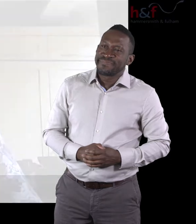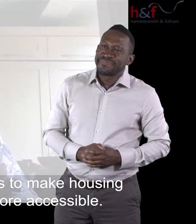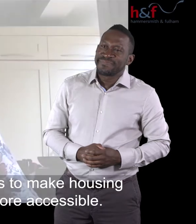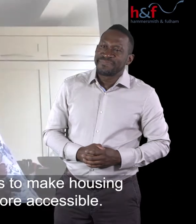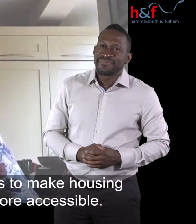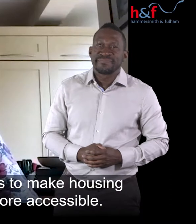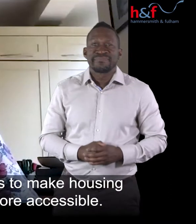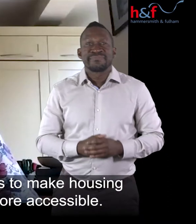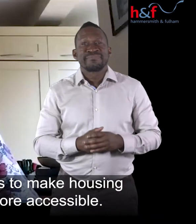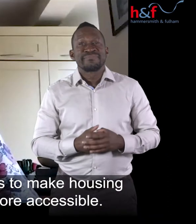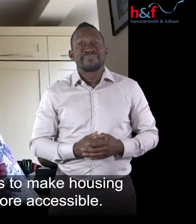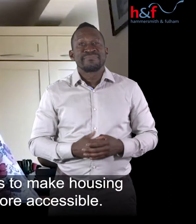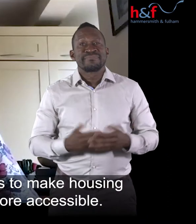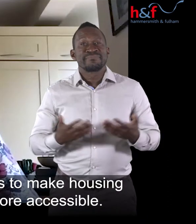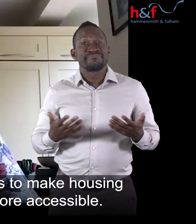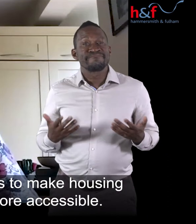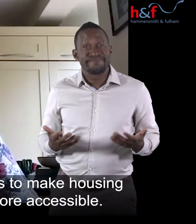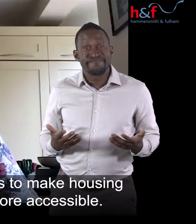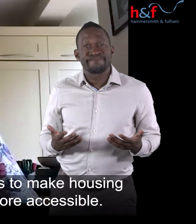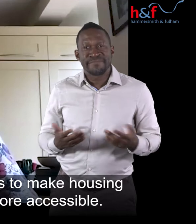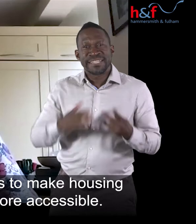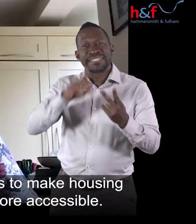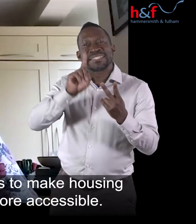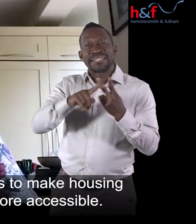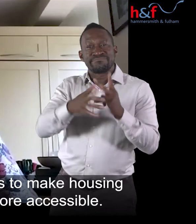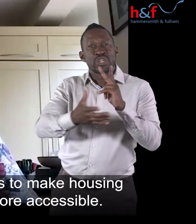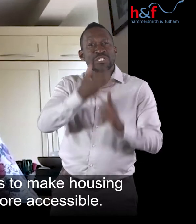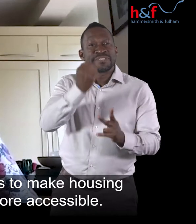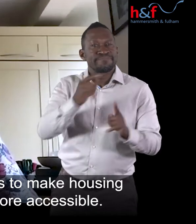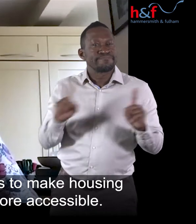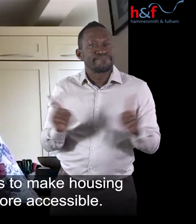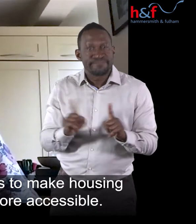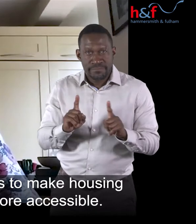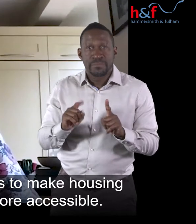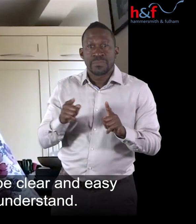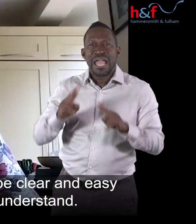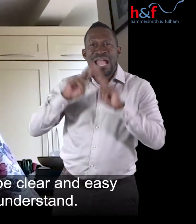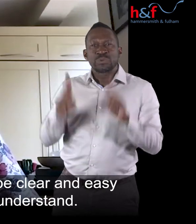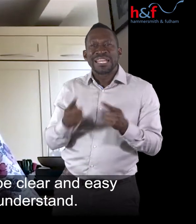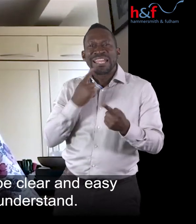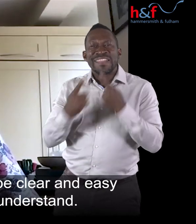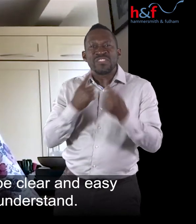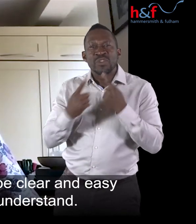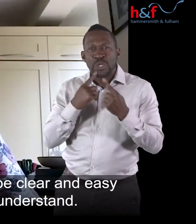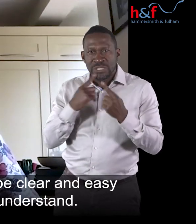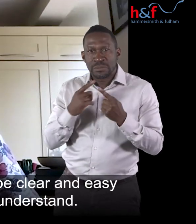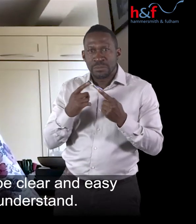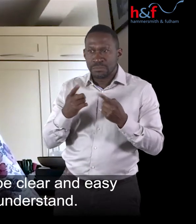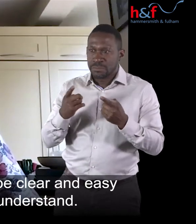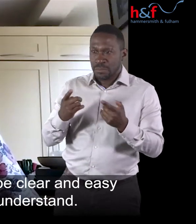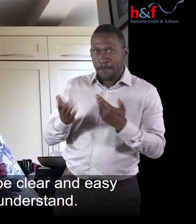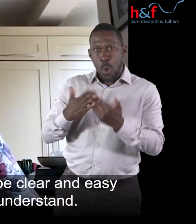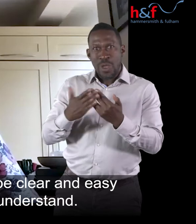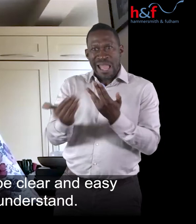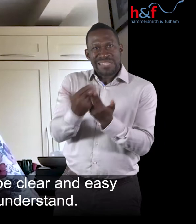The second objective is to make housing information much more accessible. Information should be clear and